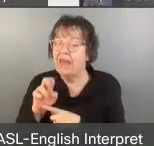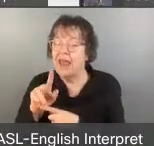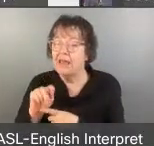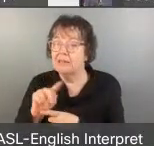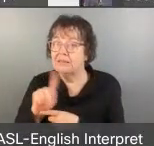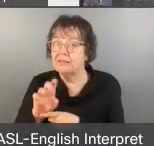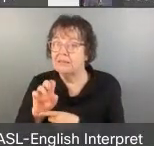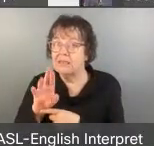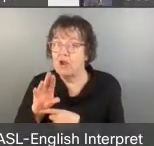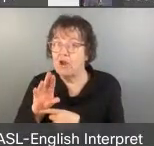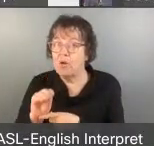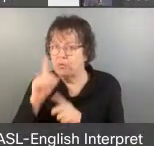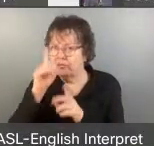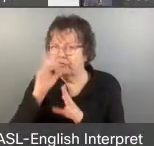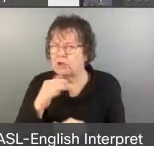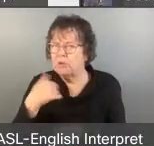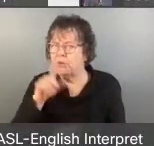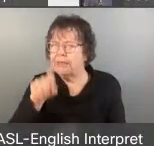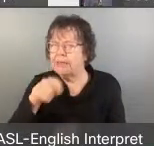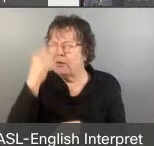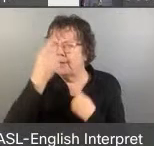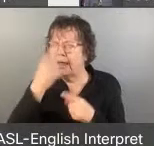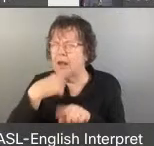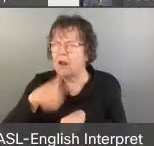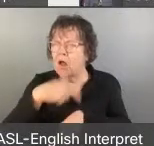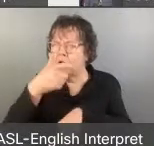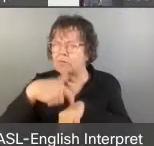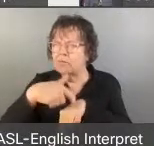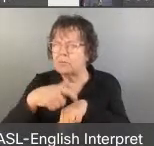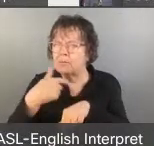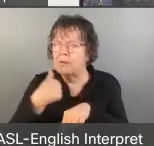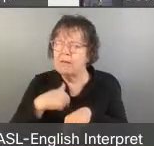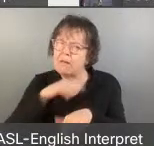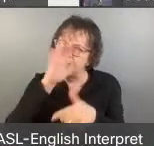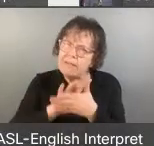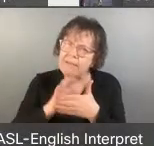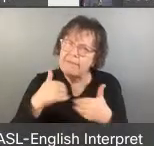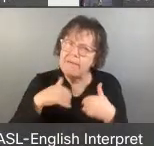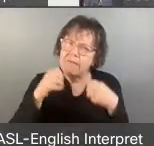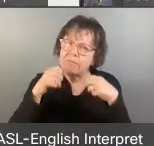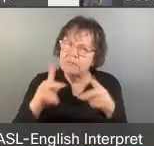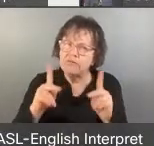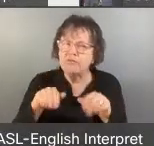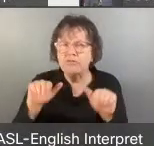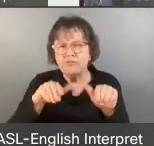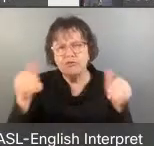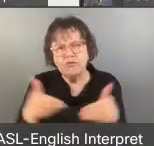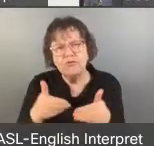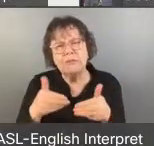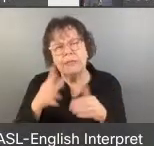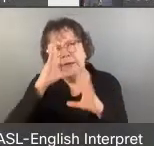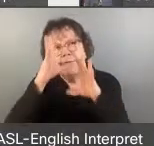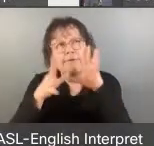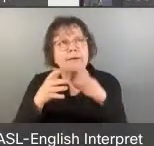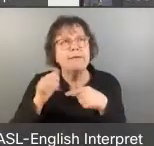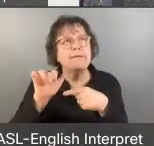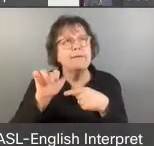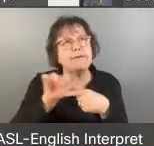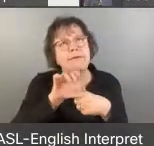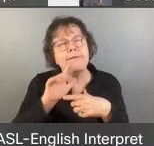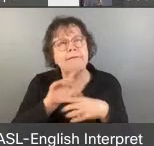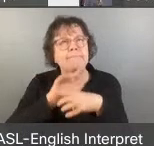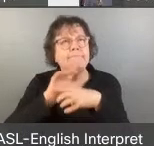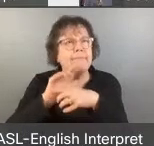we need to think long term. I believe that we have an opportunity to introduce innovative practices that support our environmentally conscious